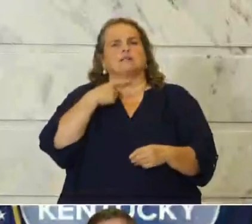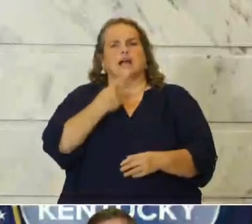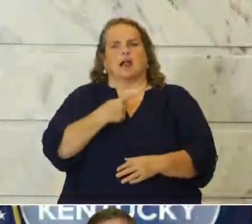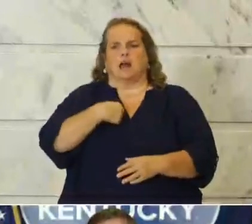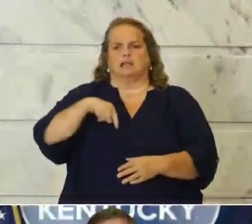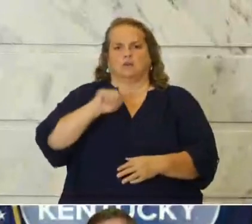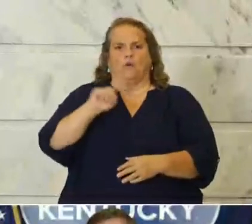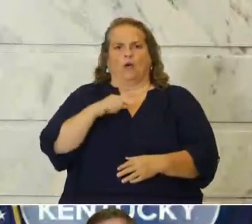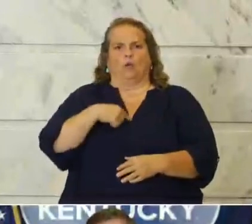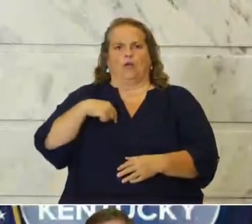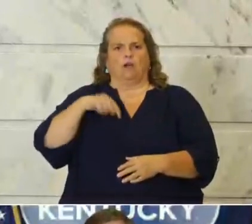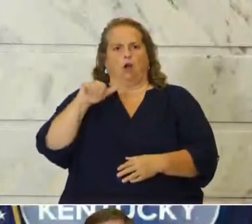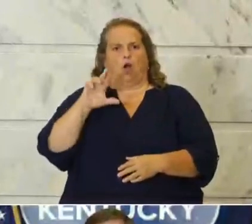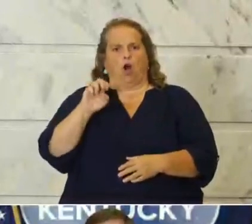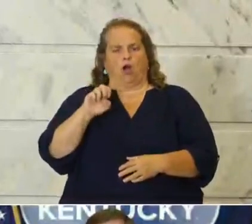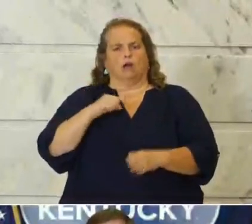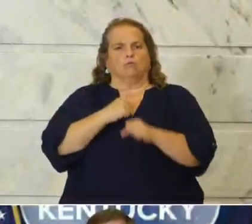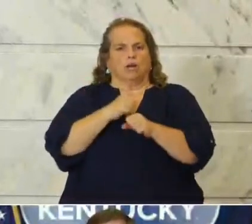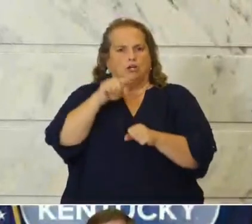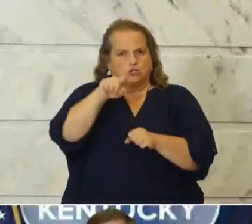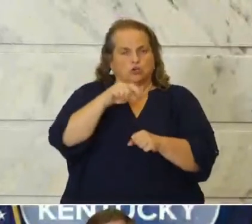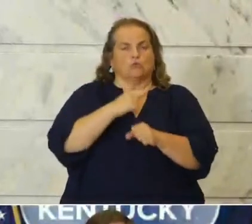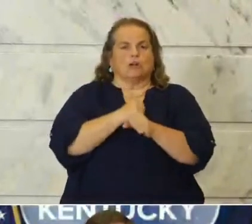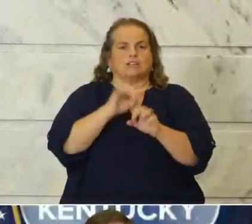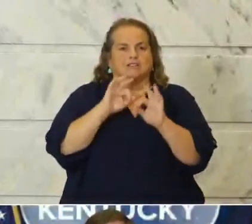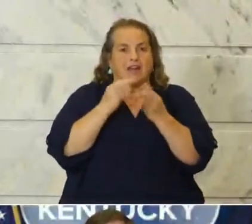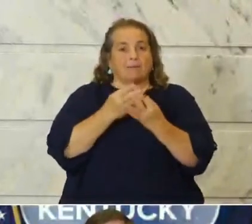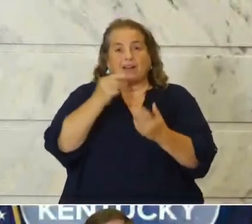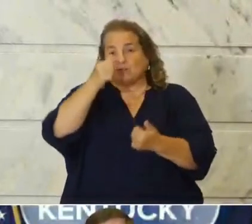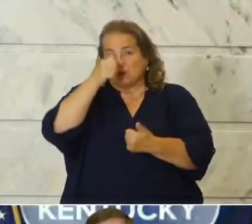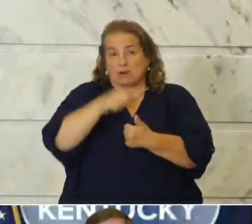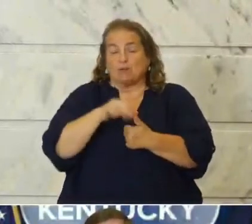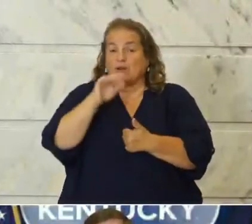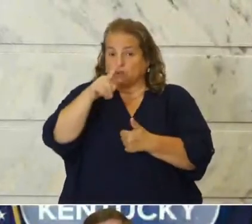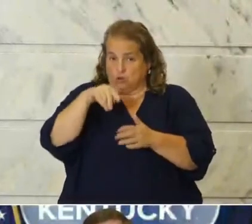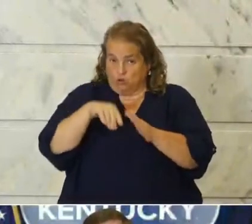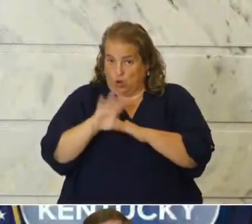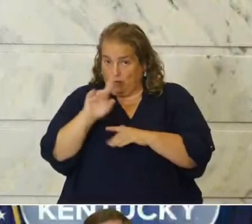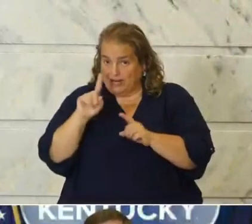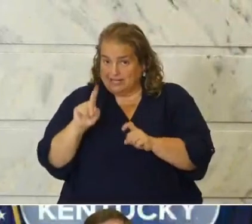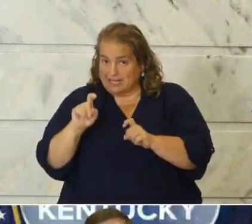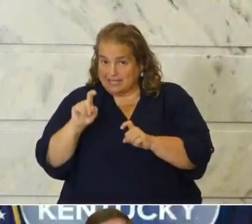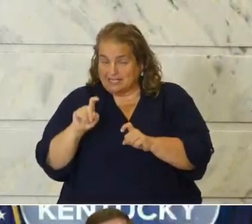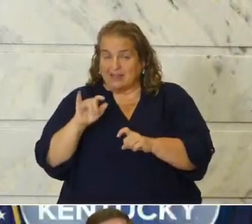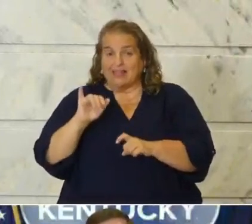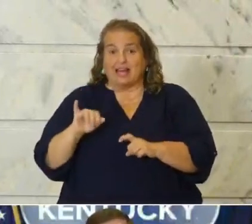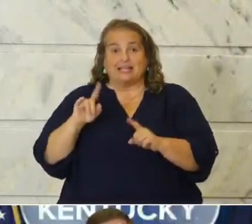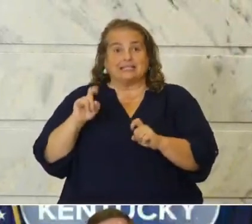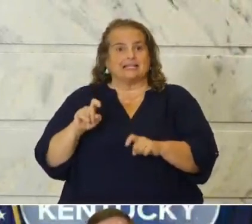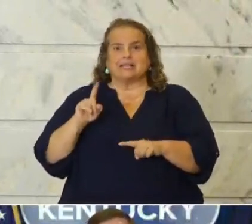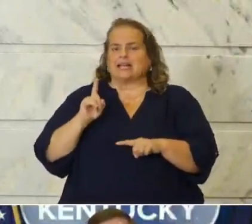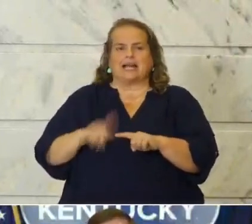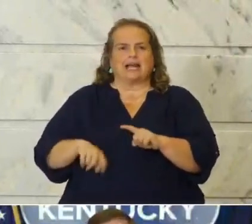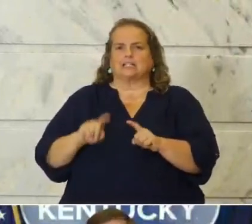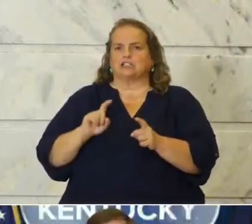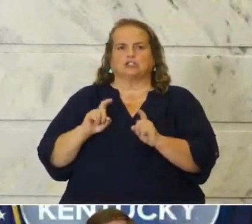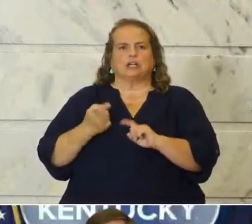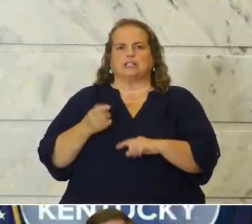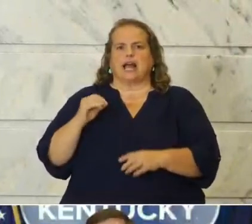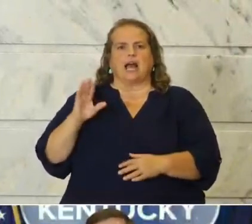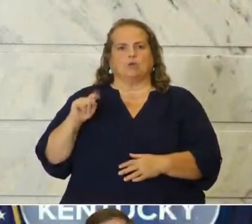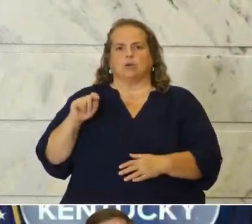you and protects your family. But remember, if you go in and get tested, that test can't change the outcome.